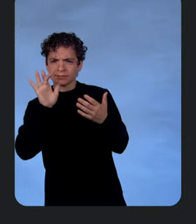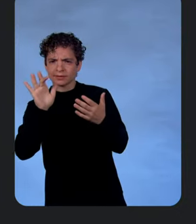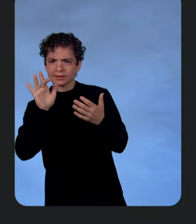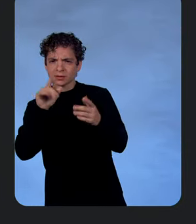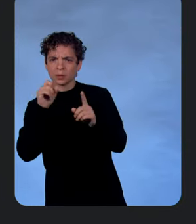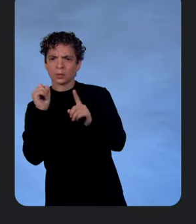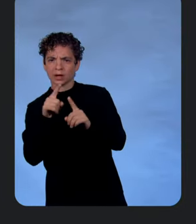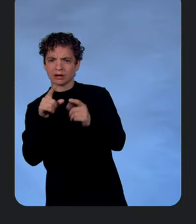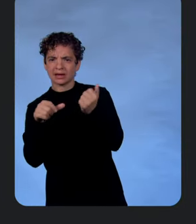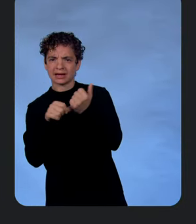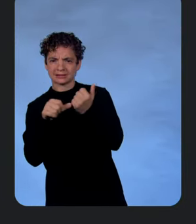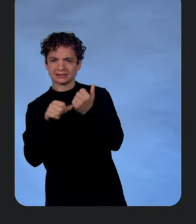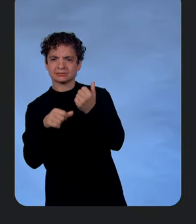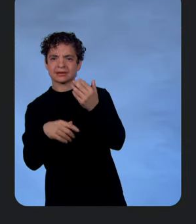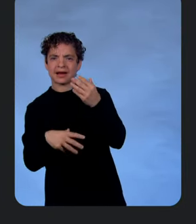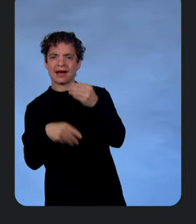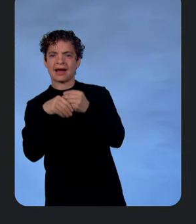responses.